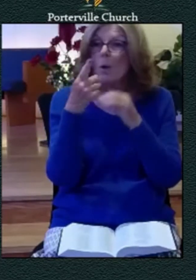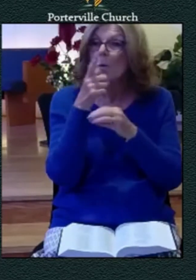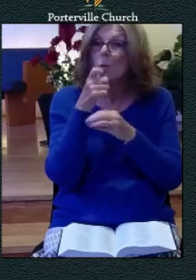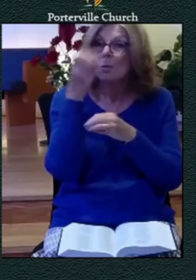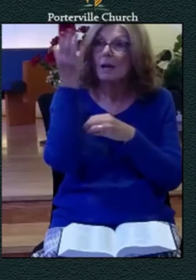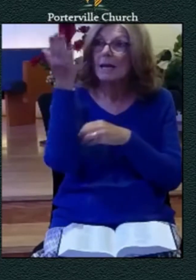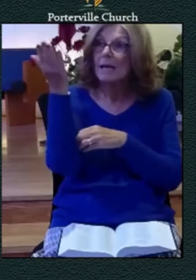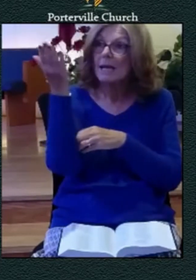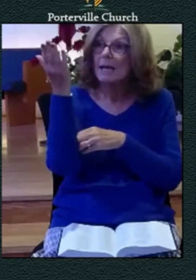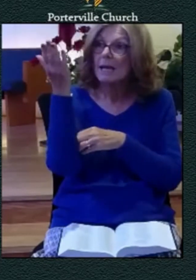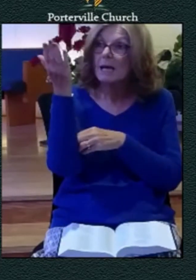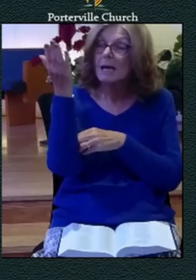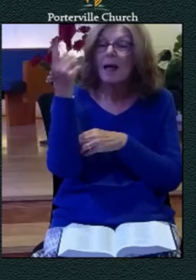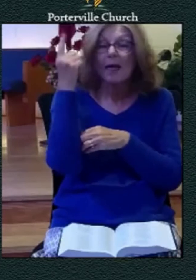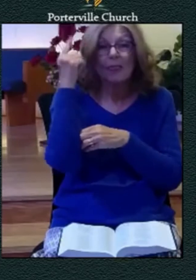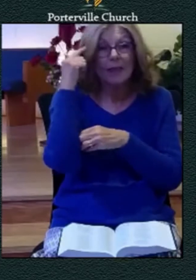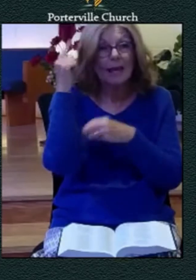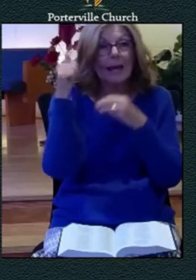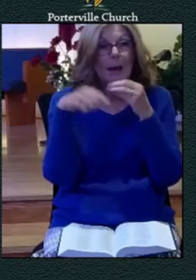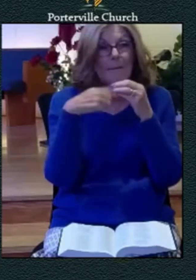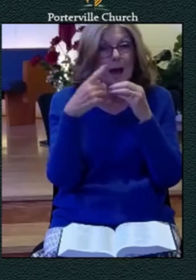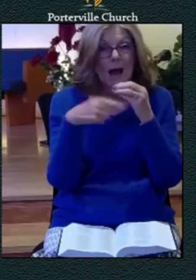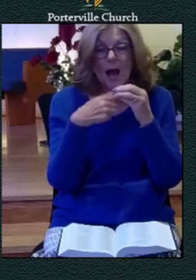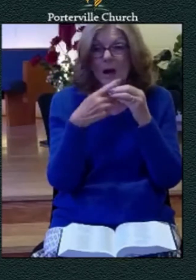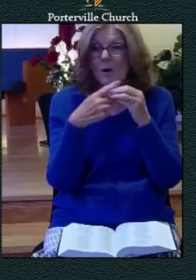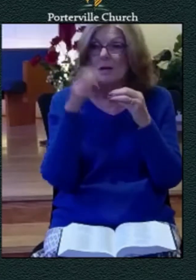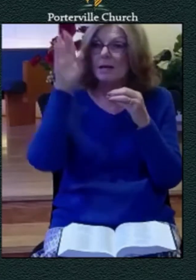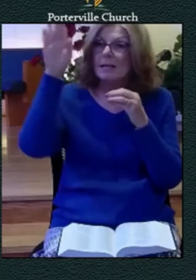think about his faithfulness